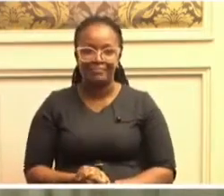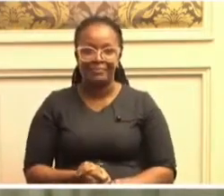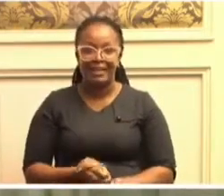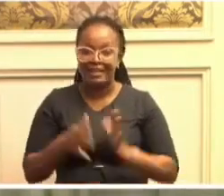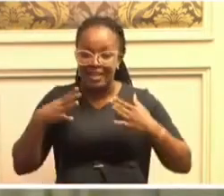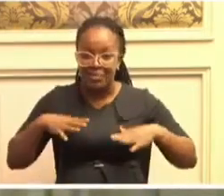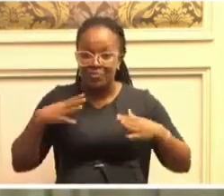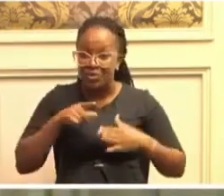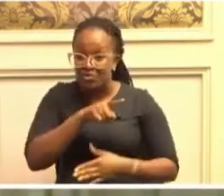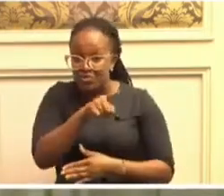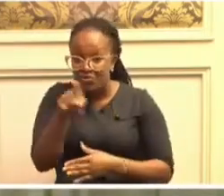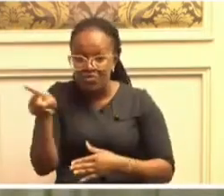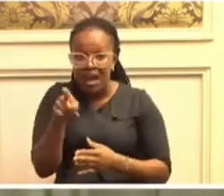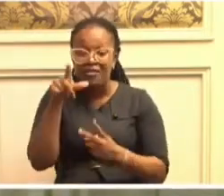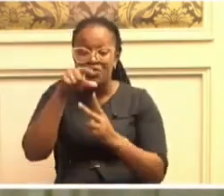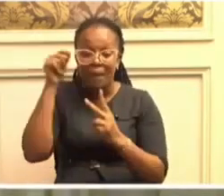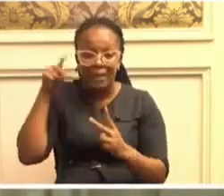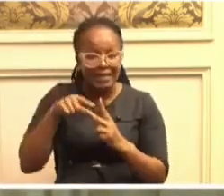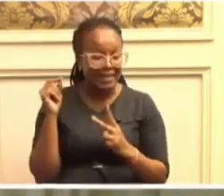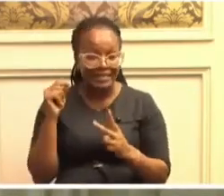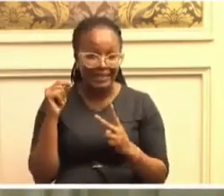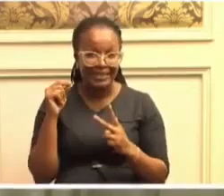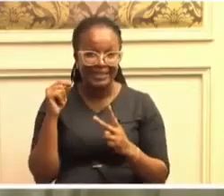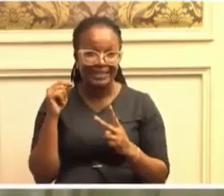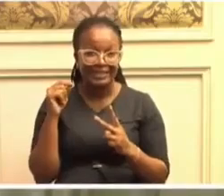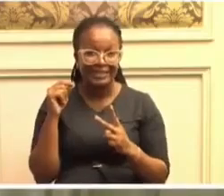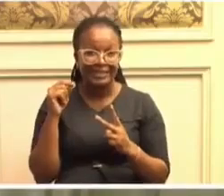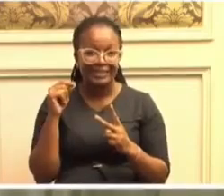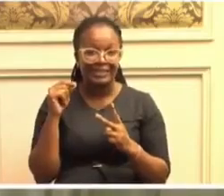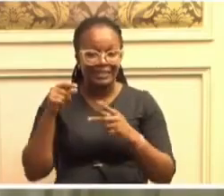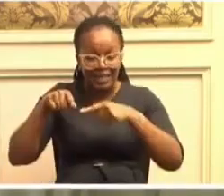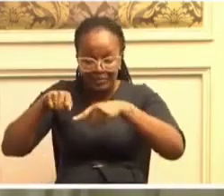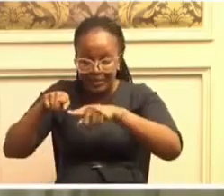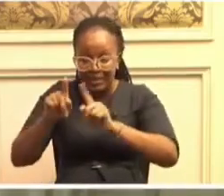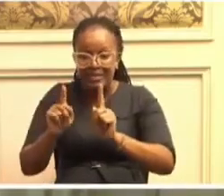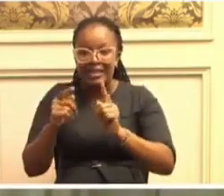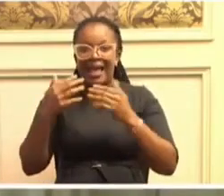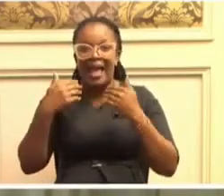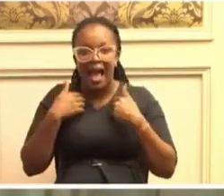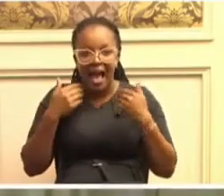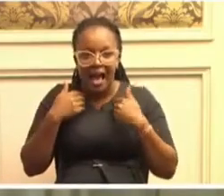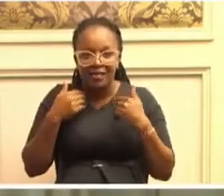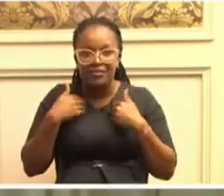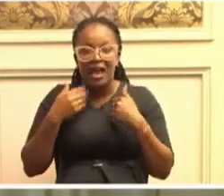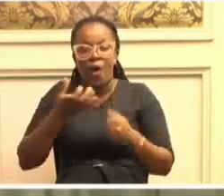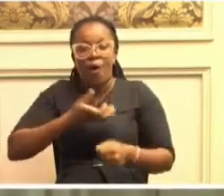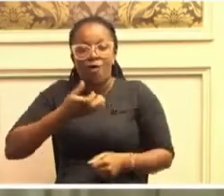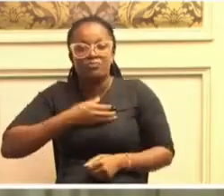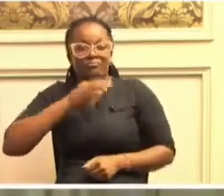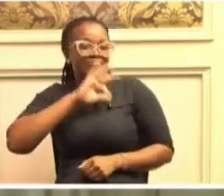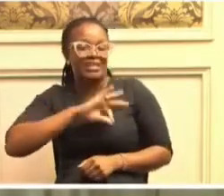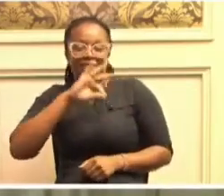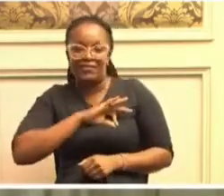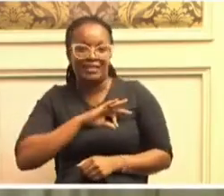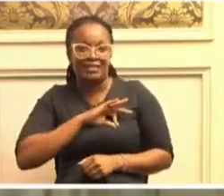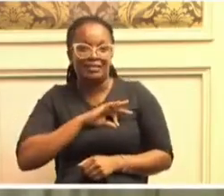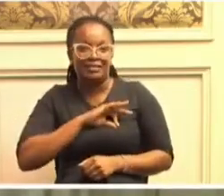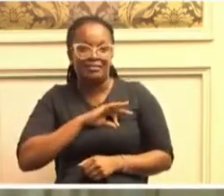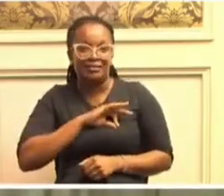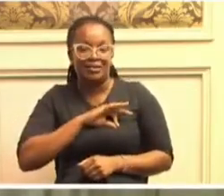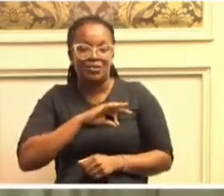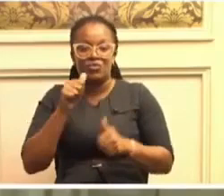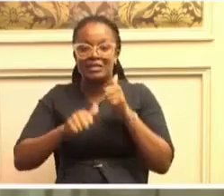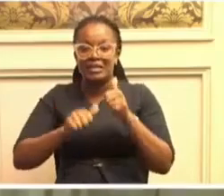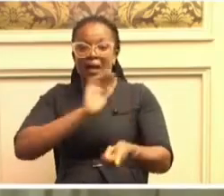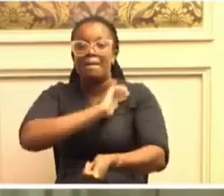you've put in these chairs will cobble arrangements befitting their peculiar situations, power sharing.